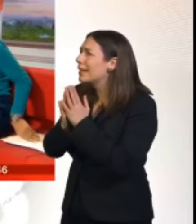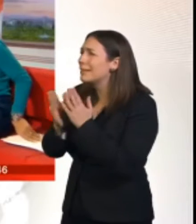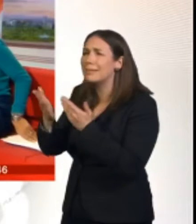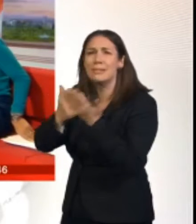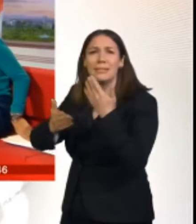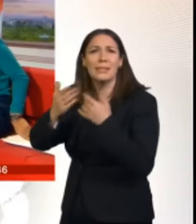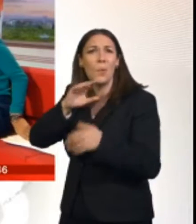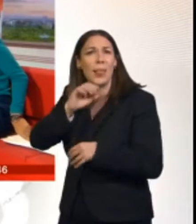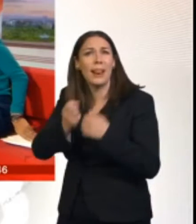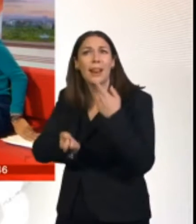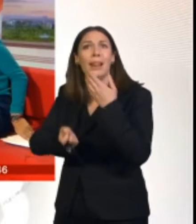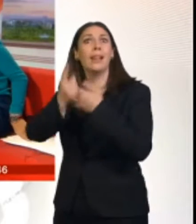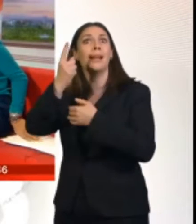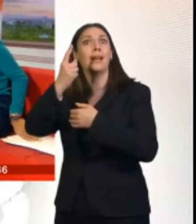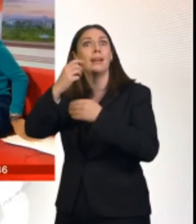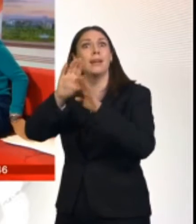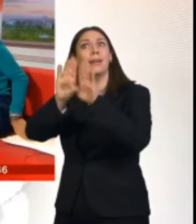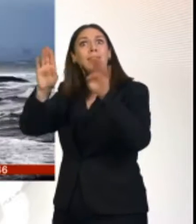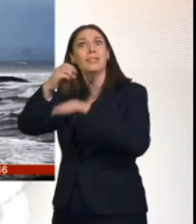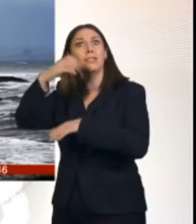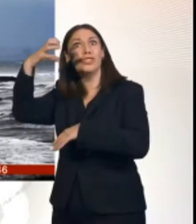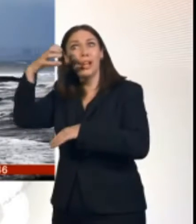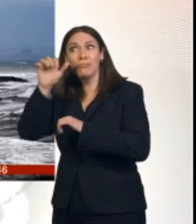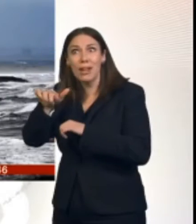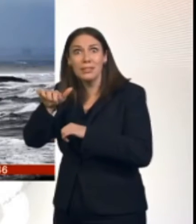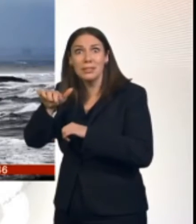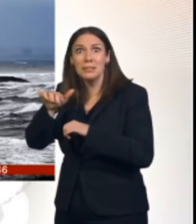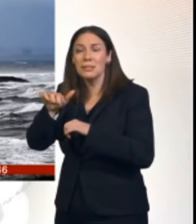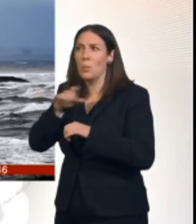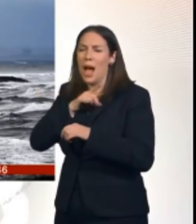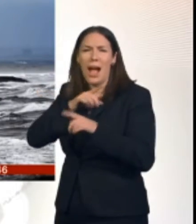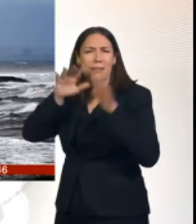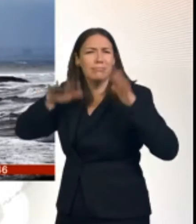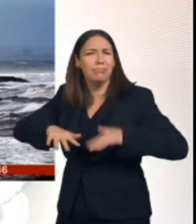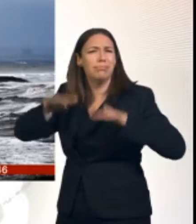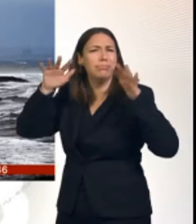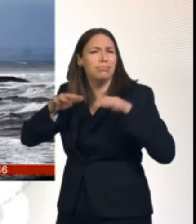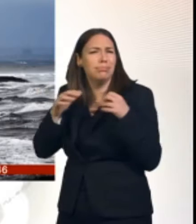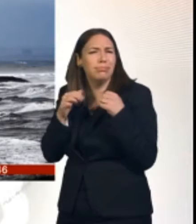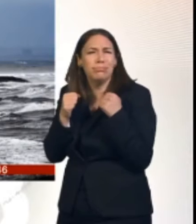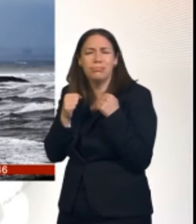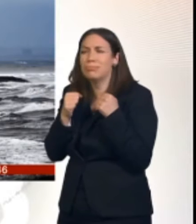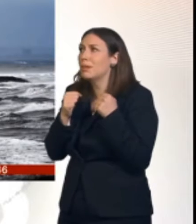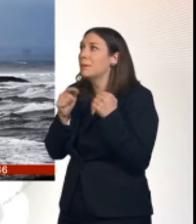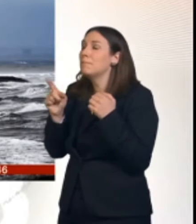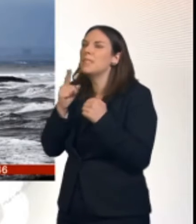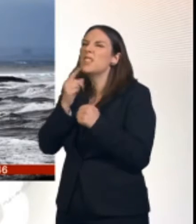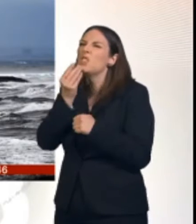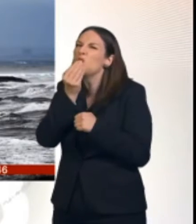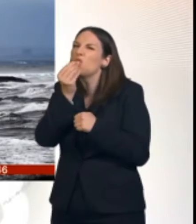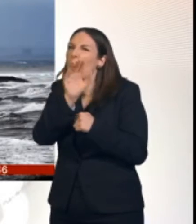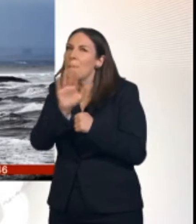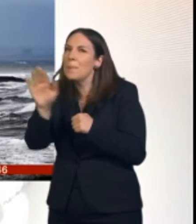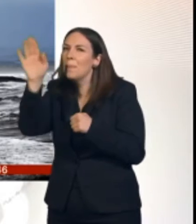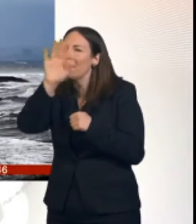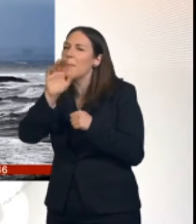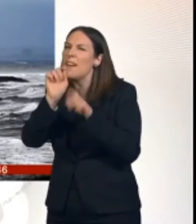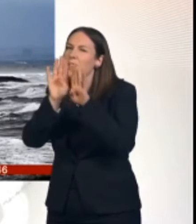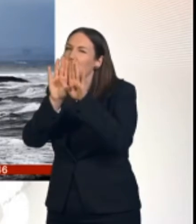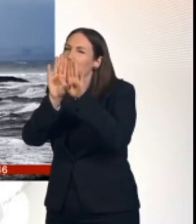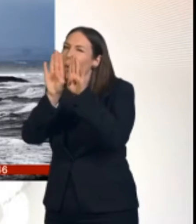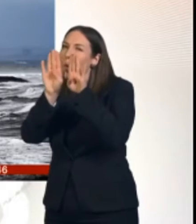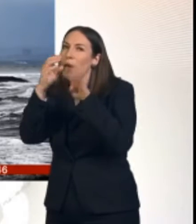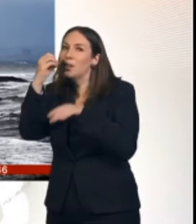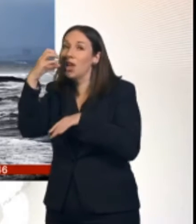horrible rain, and that horrible piercing rain that makes you just feel cold to your bones is going to go away. Some will see at a little bit of sunshine today, Naga.